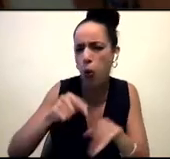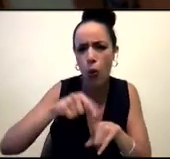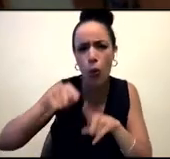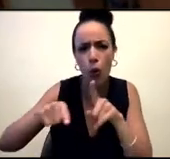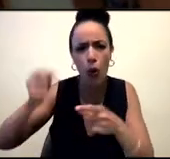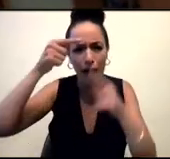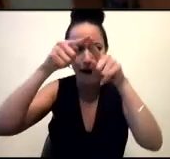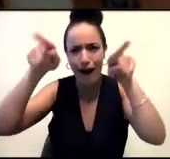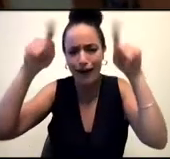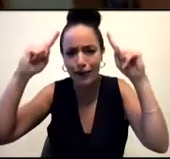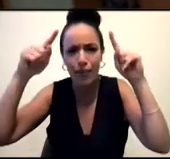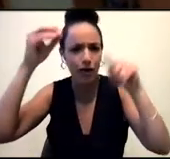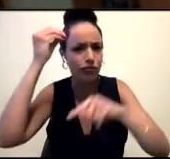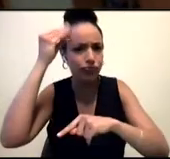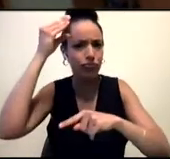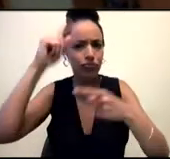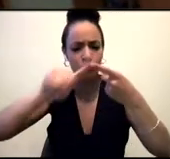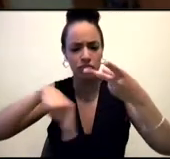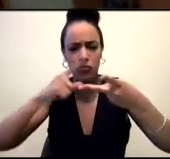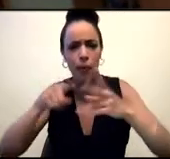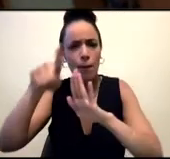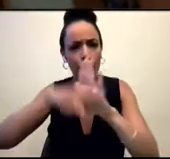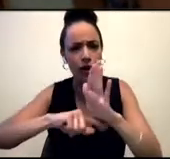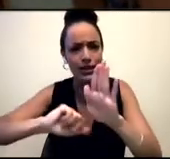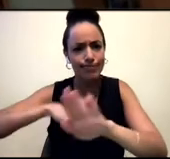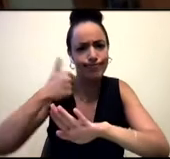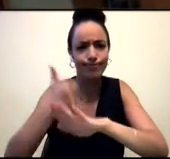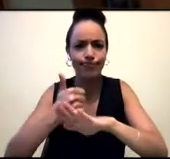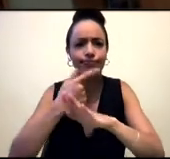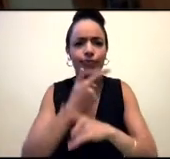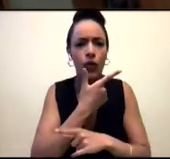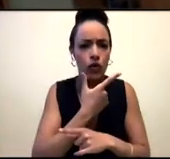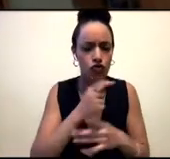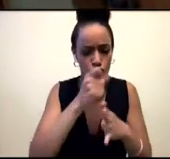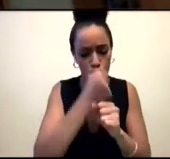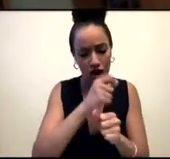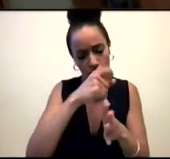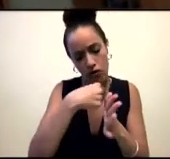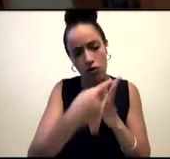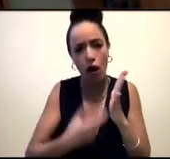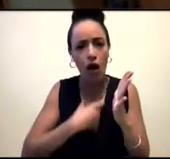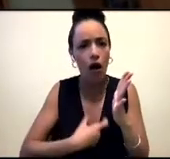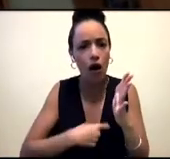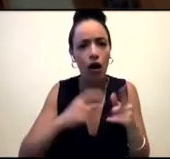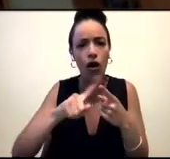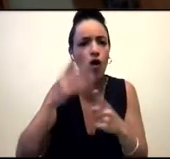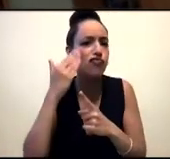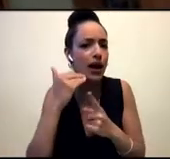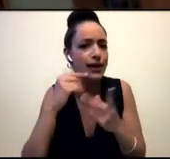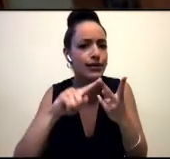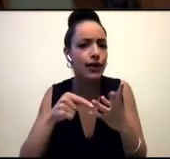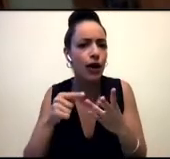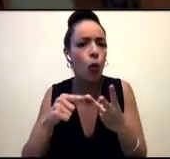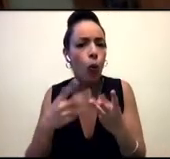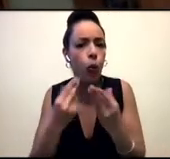level around the intersection of gender, sexuality, race and Islam. Latifa has an academic